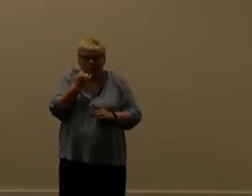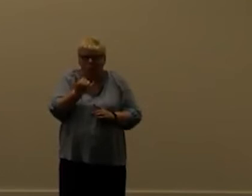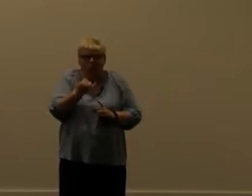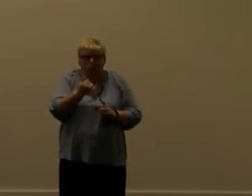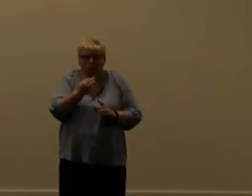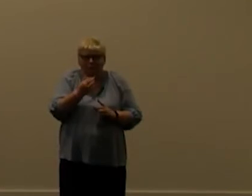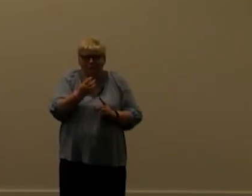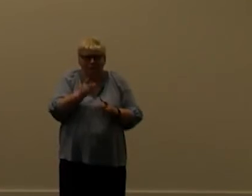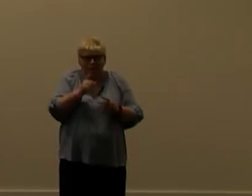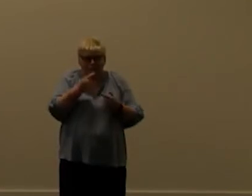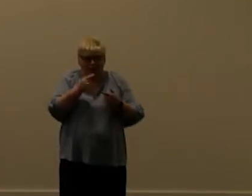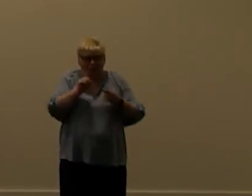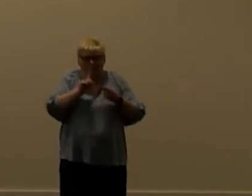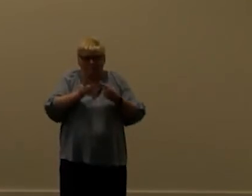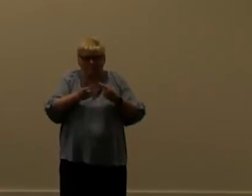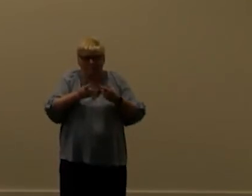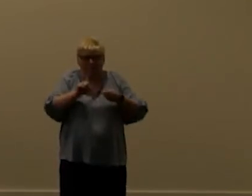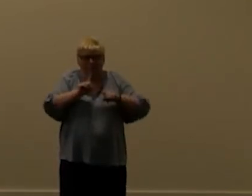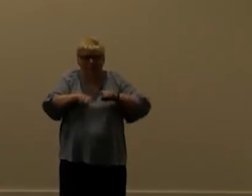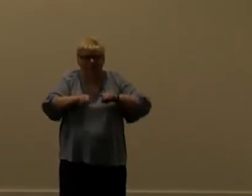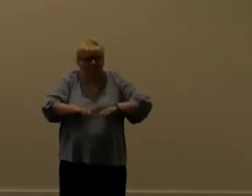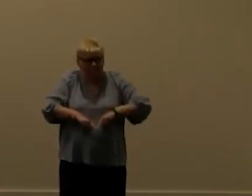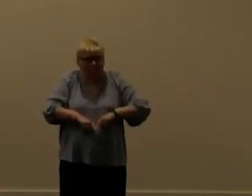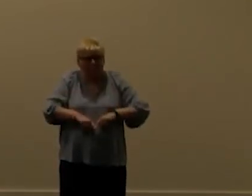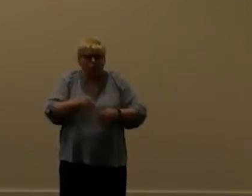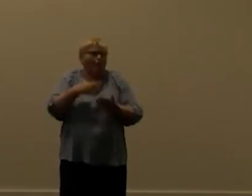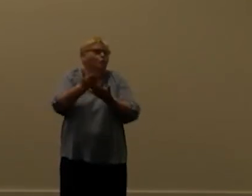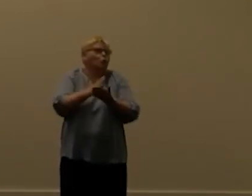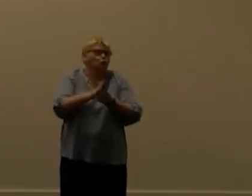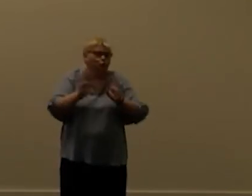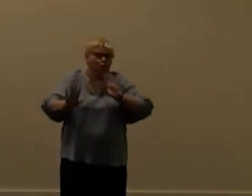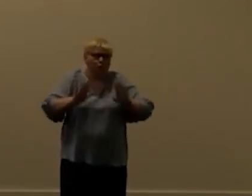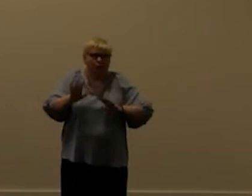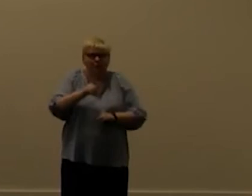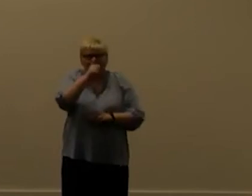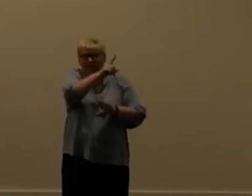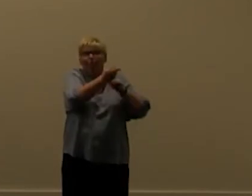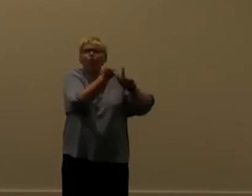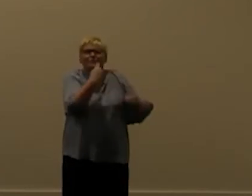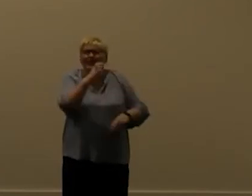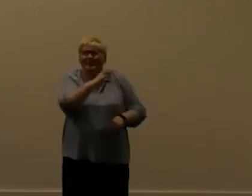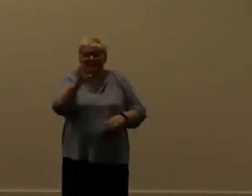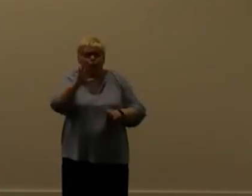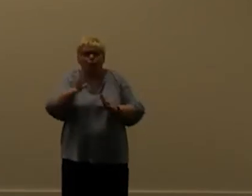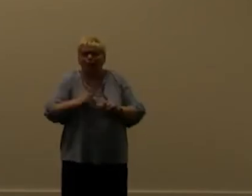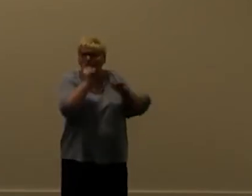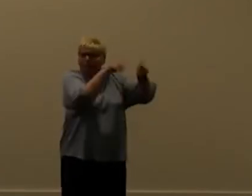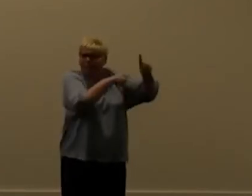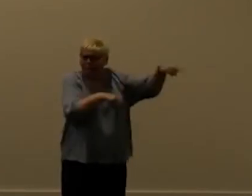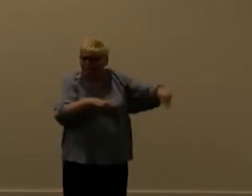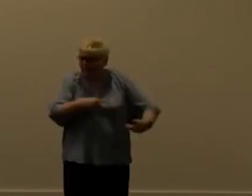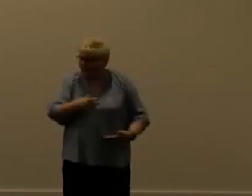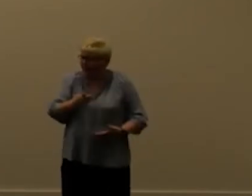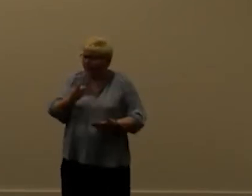or achieve multiple so i'm not sure exactly i think i don't if you hear